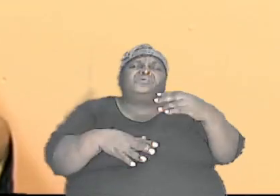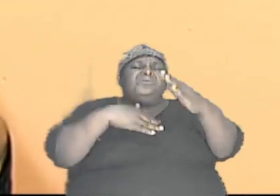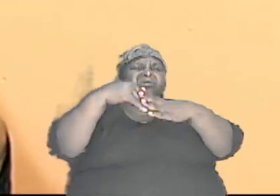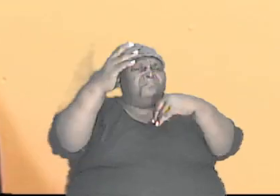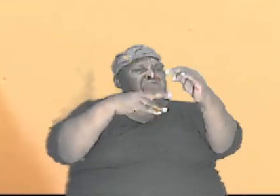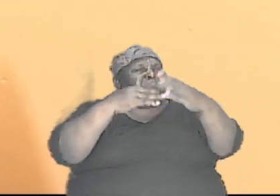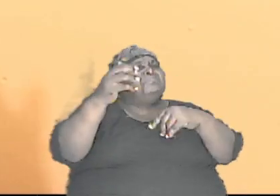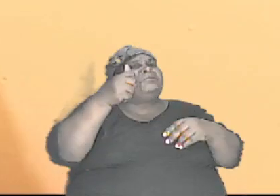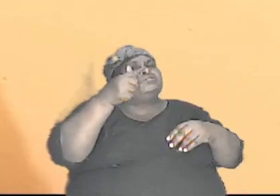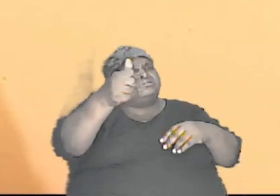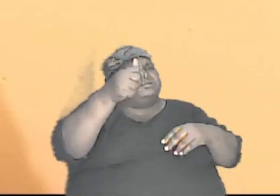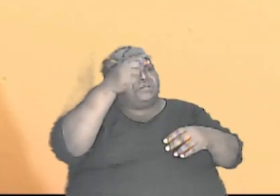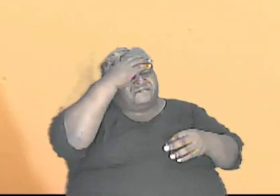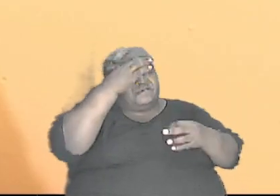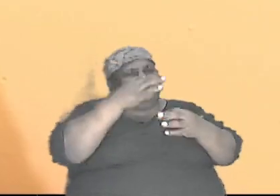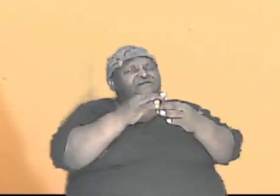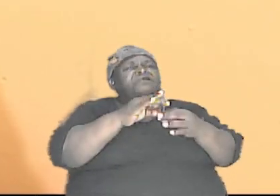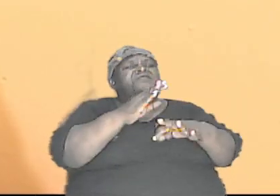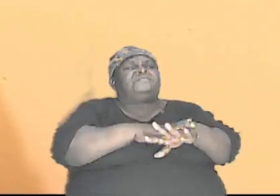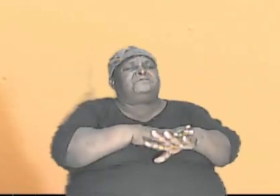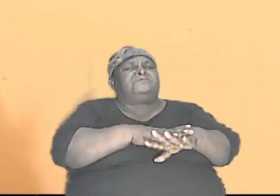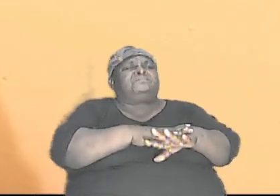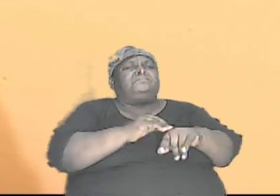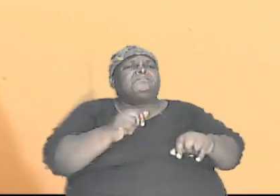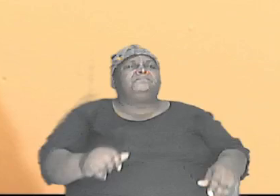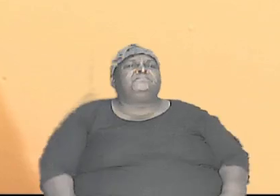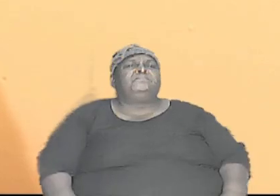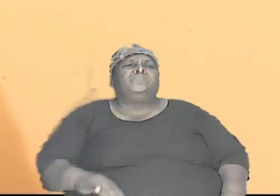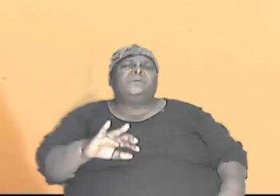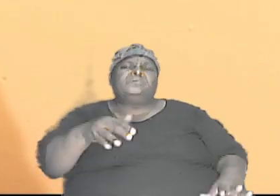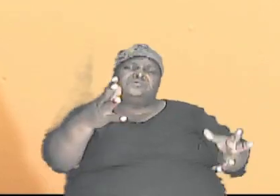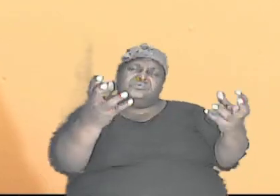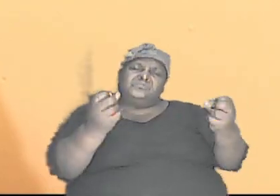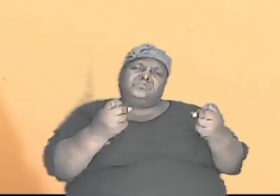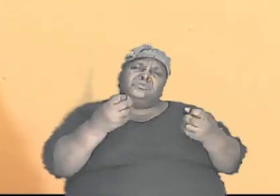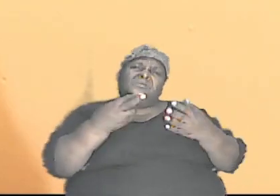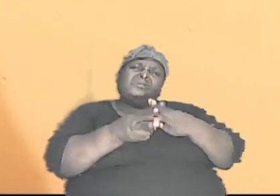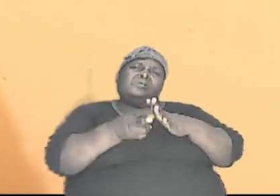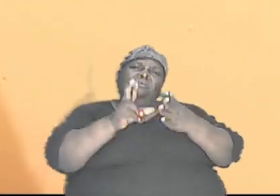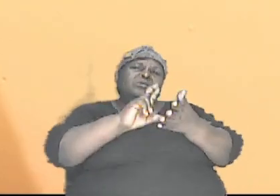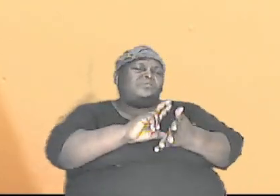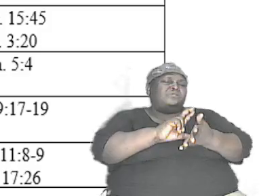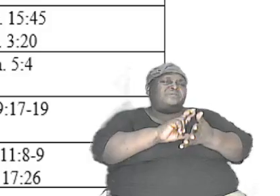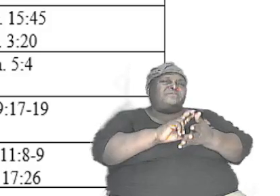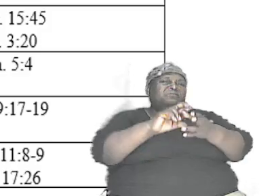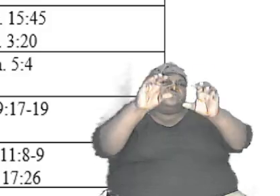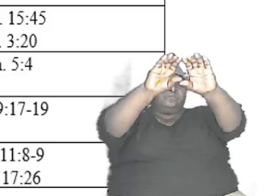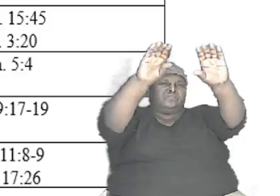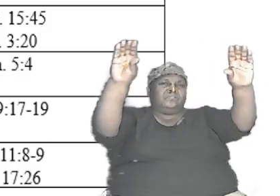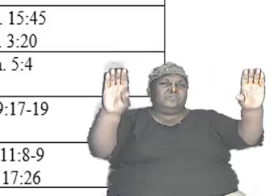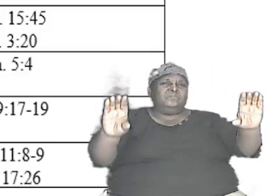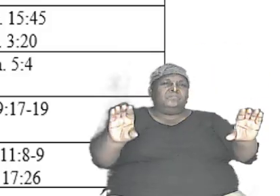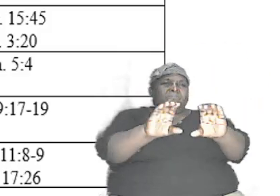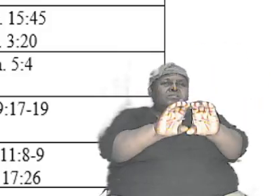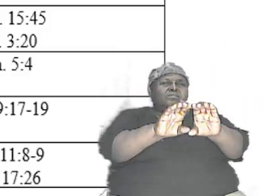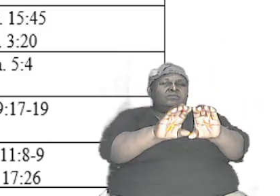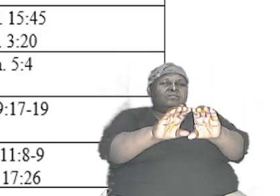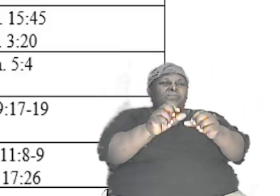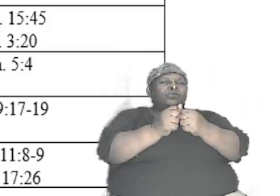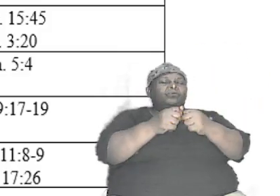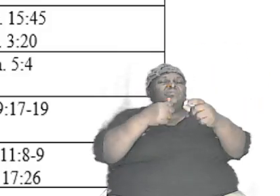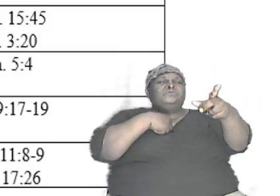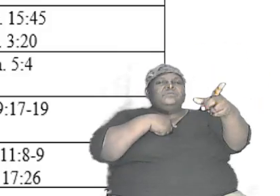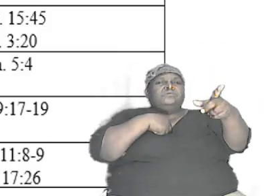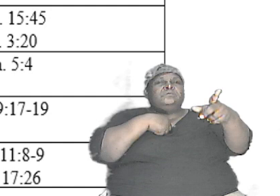upon so I just want us to review this slide with me and we bring it up on the screen at this time and you will